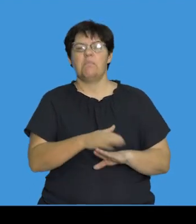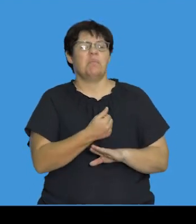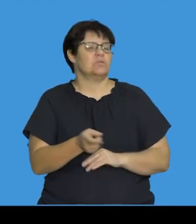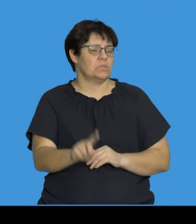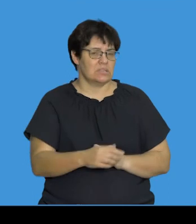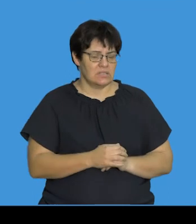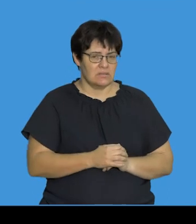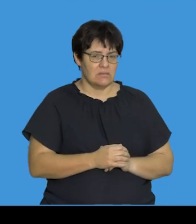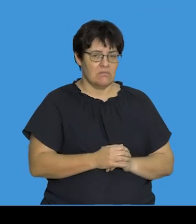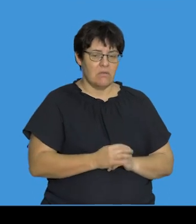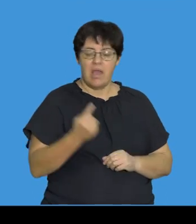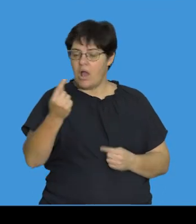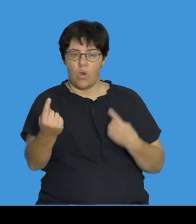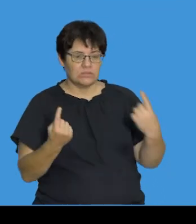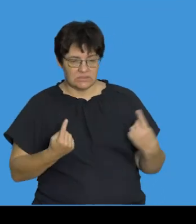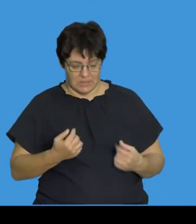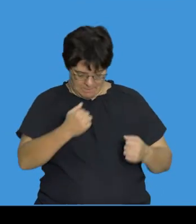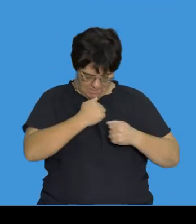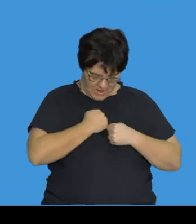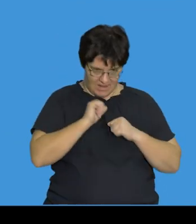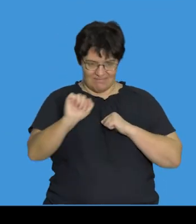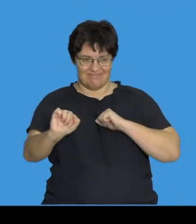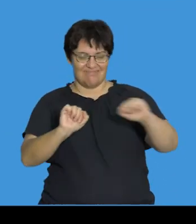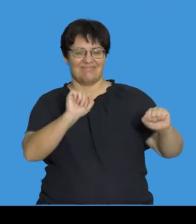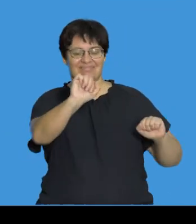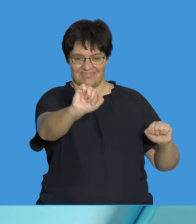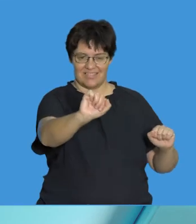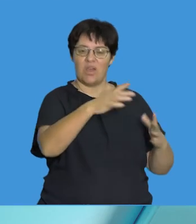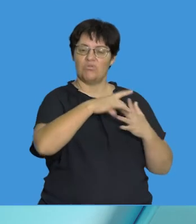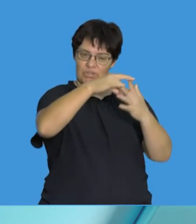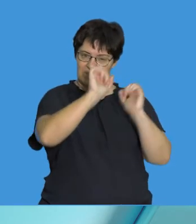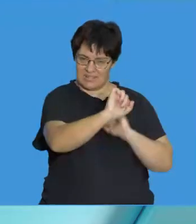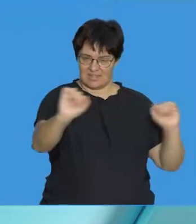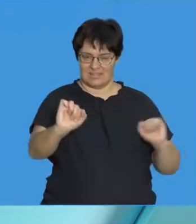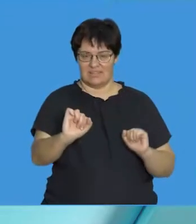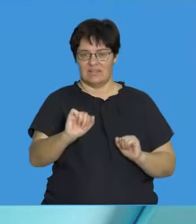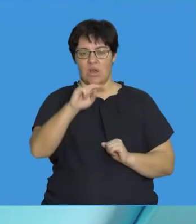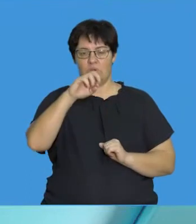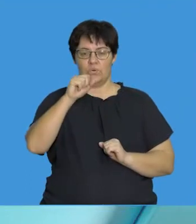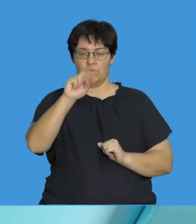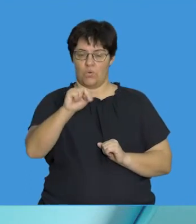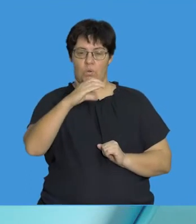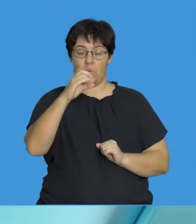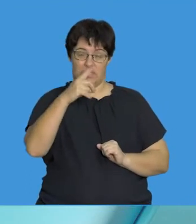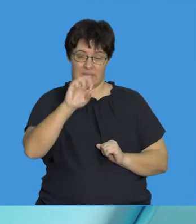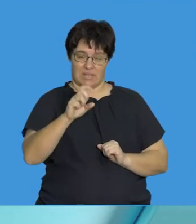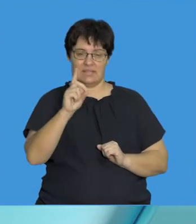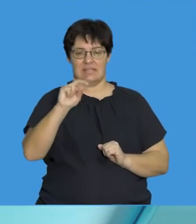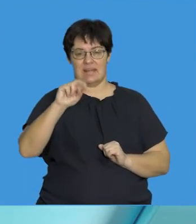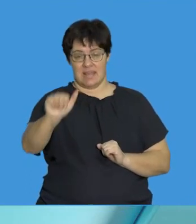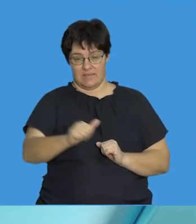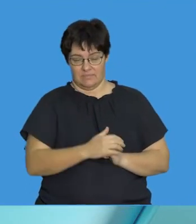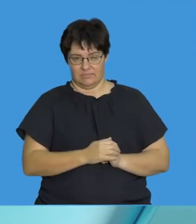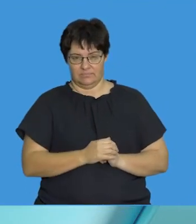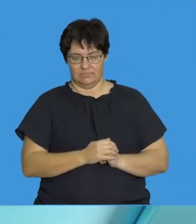the fact that we all have a unique set of non-coding DNA. And in that non-coding DNA